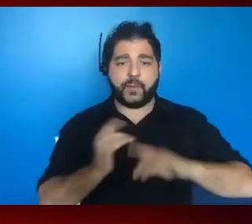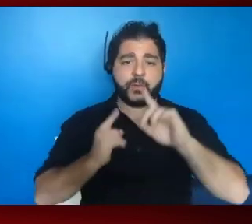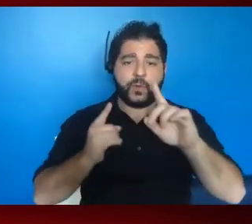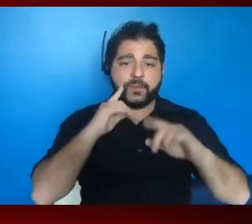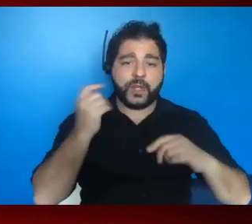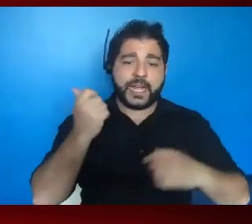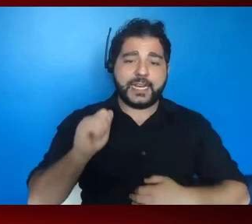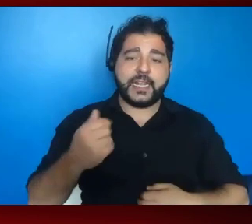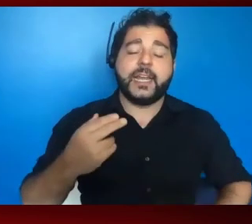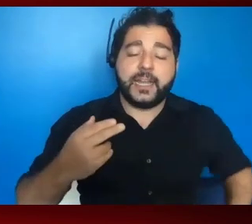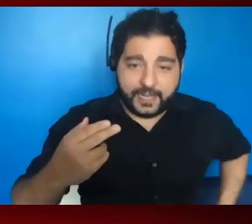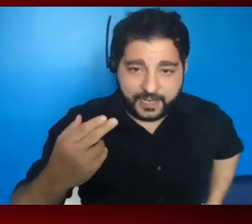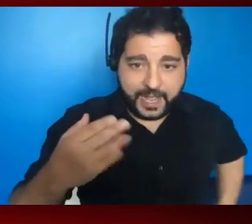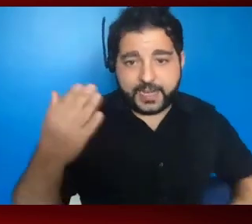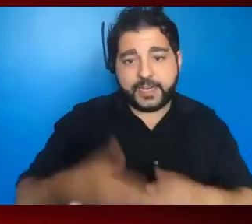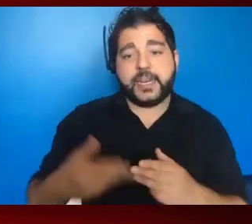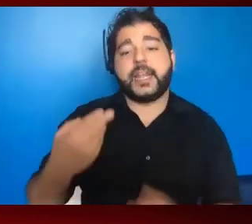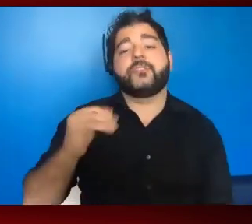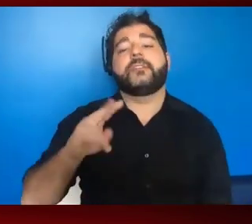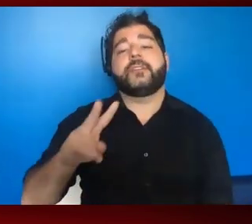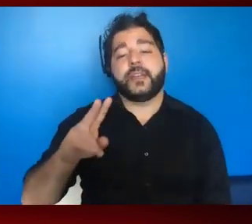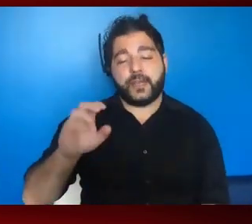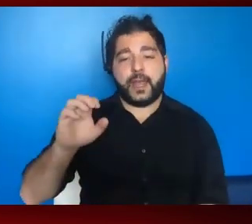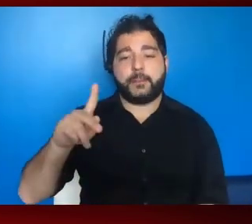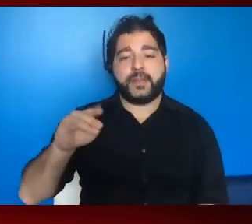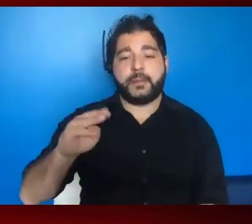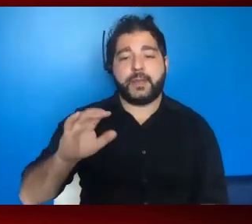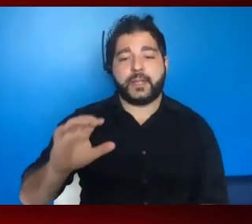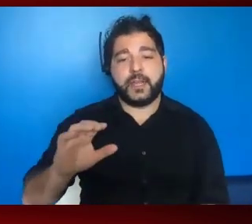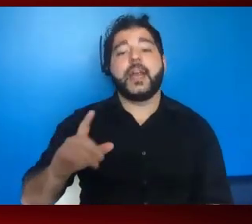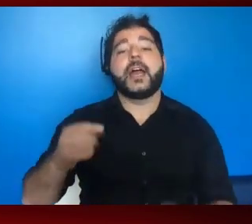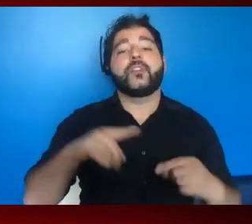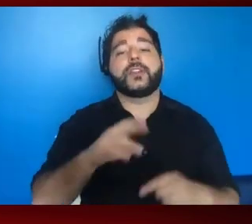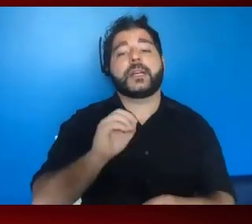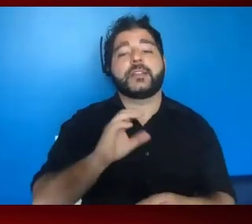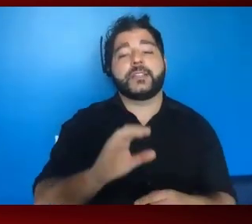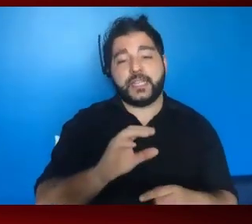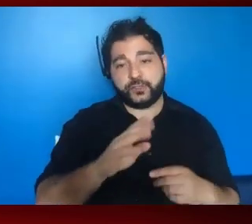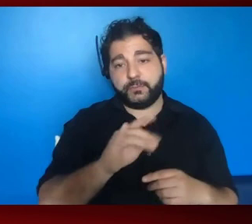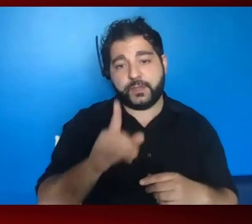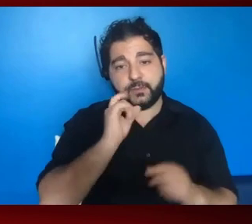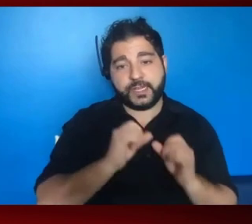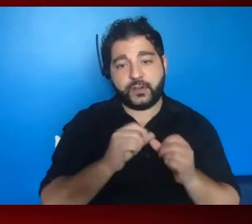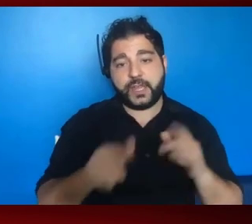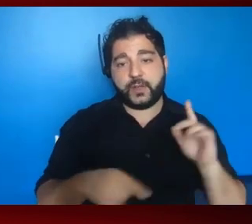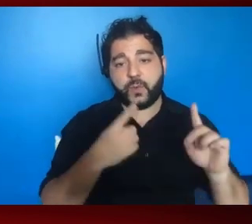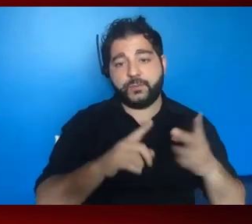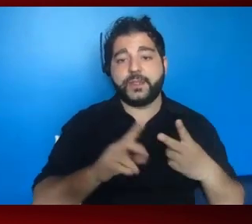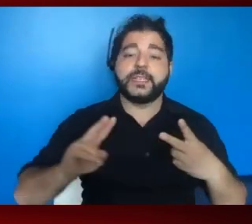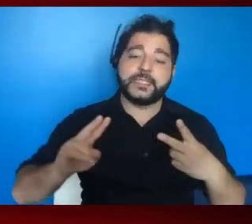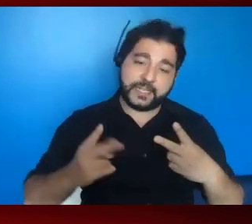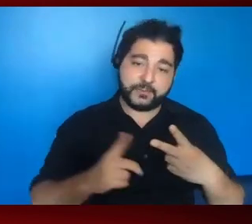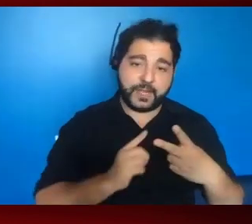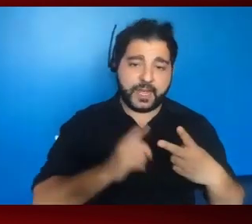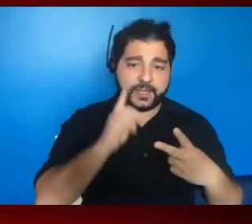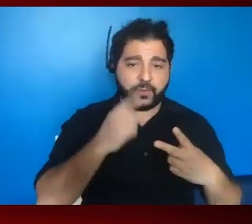the HIV epidemic and to include any possible provision in the reconciliation bill that will further this goal. Second, I think